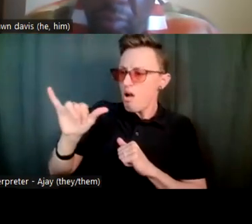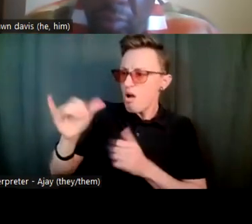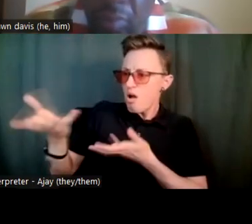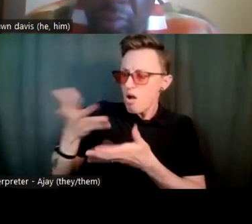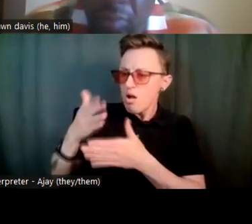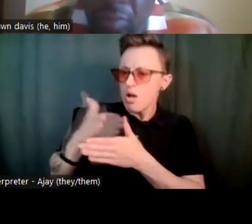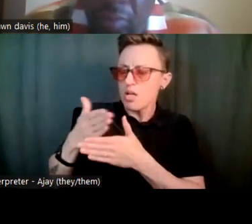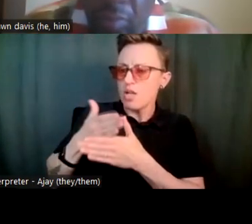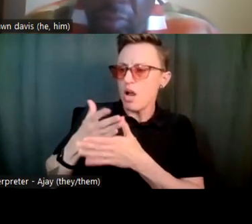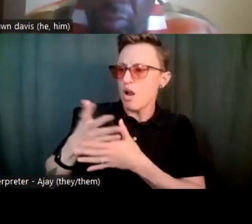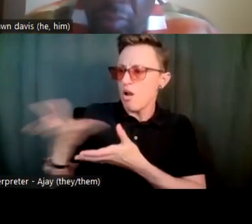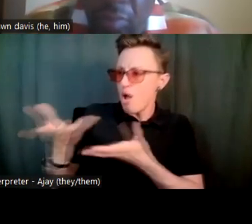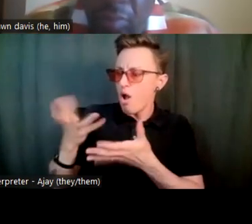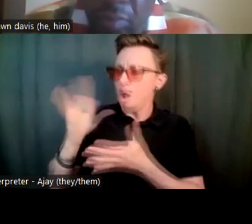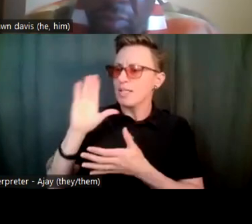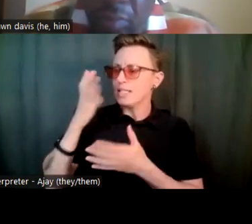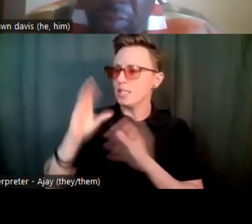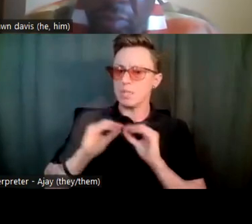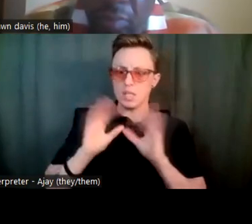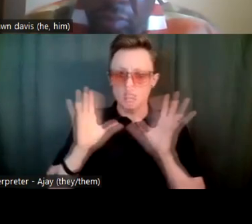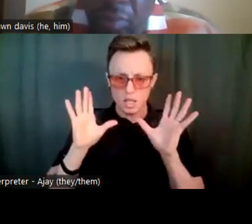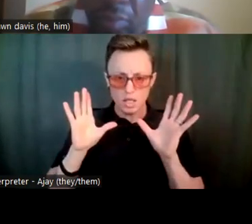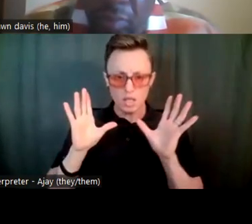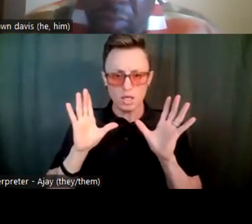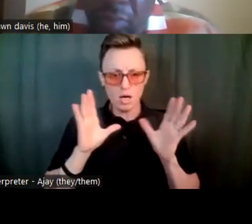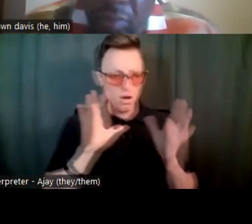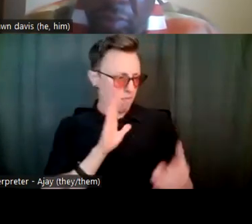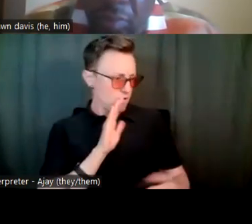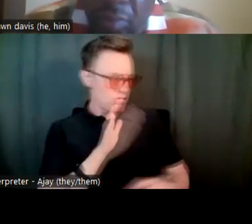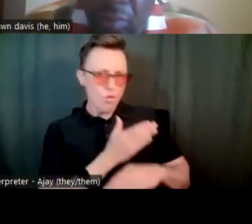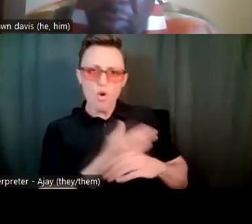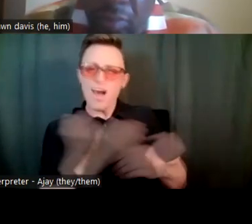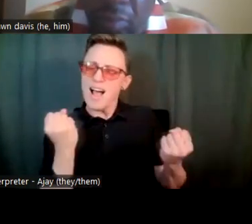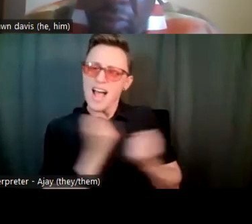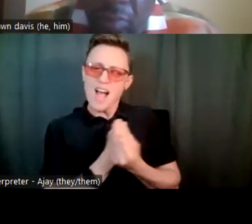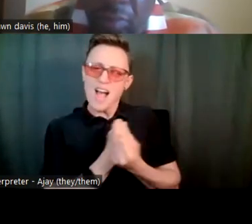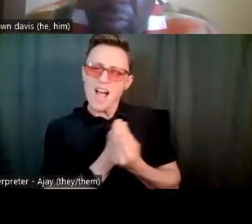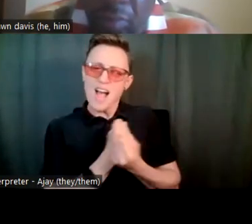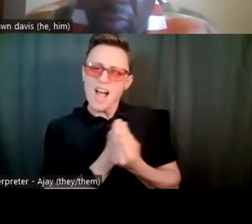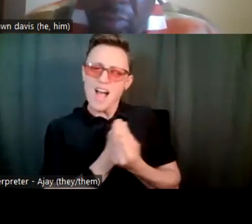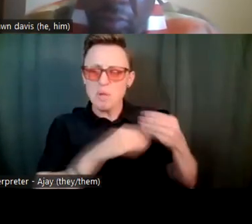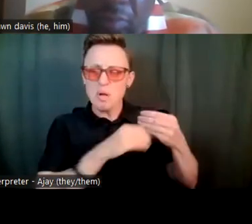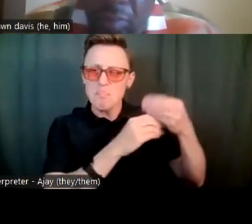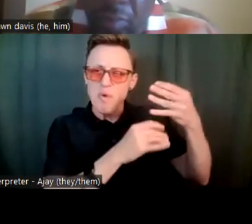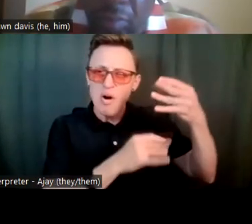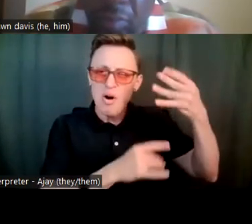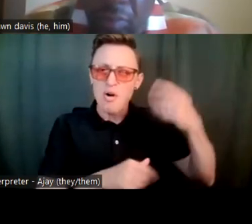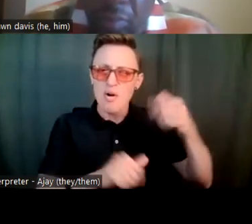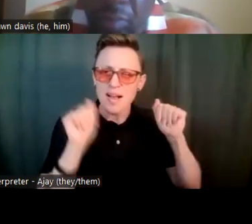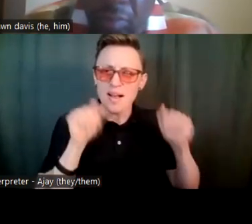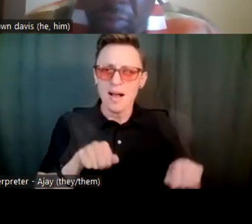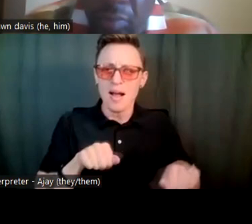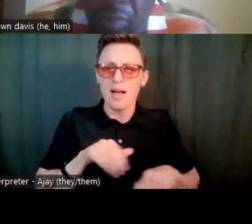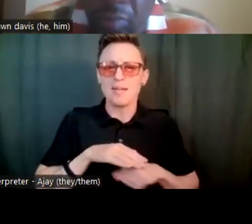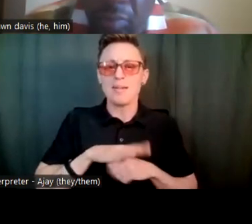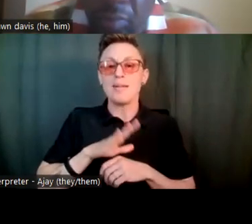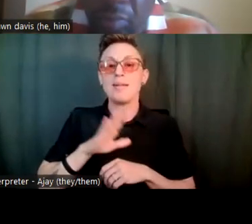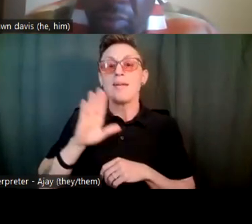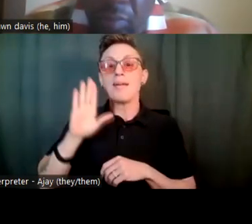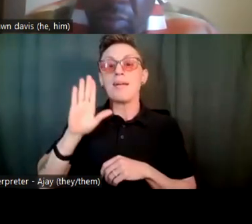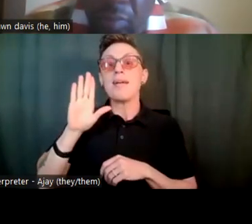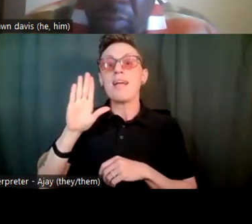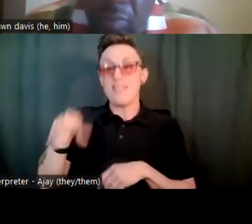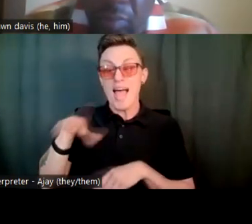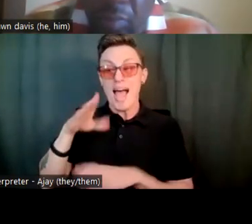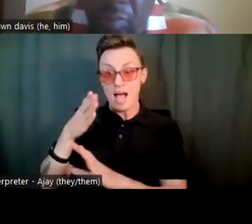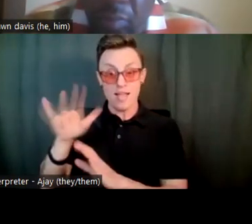became apparent that everything was possible for her. And I went out and the director of the preschool my